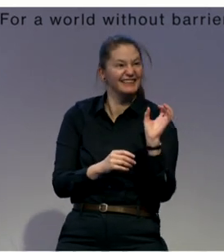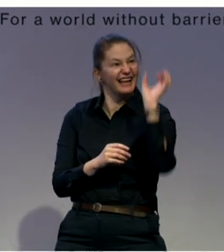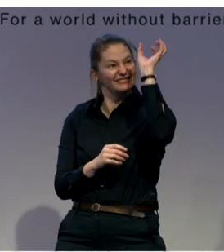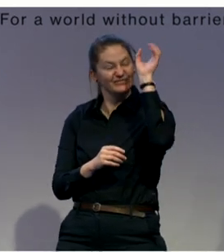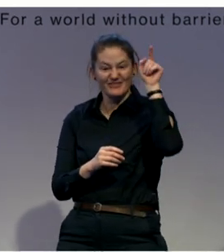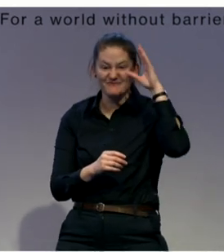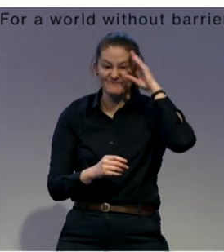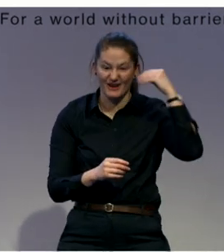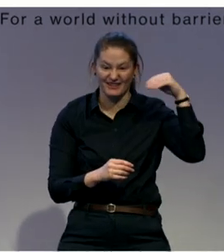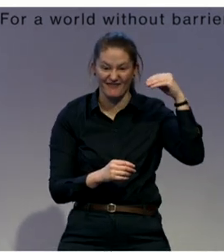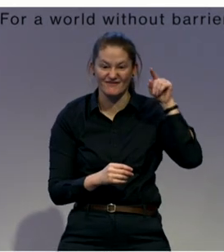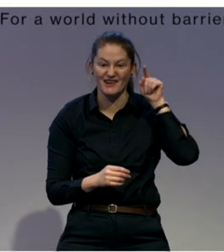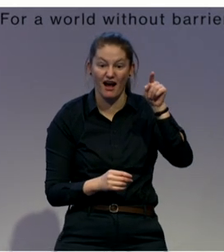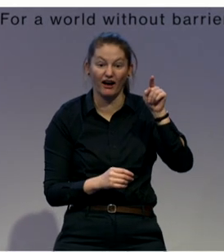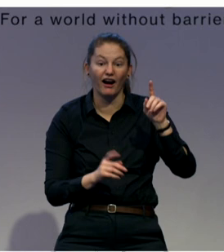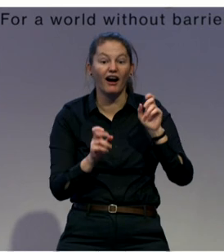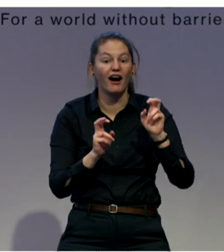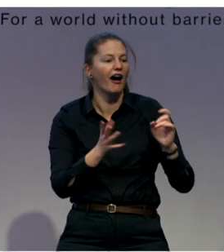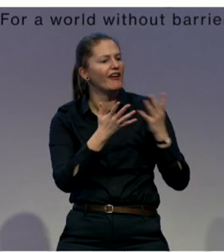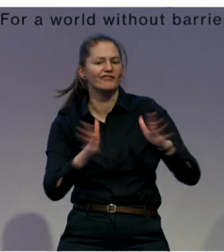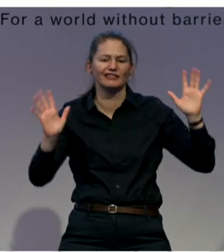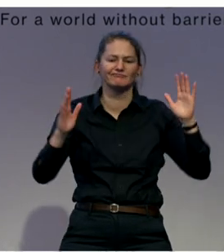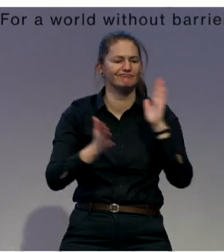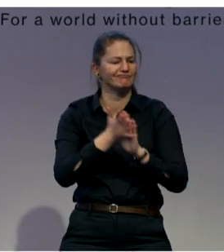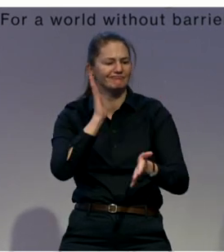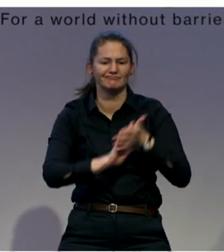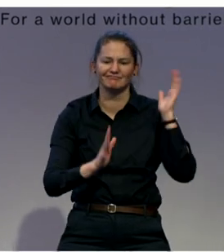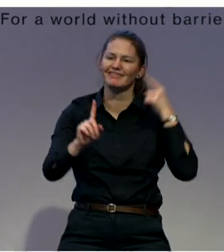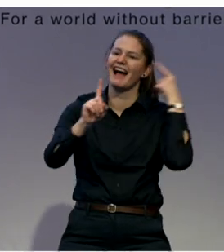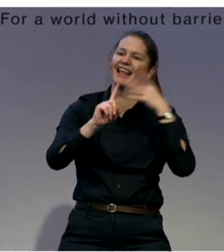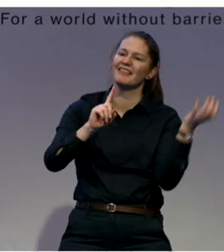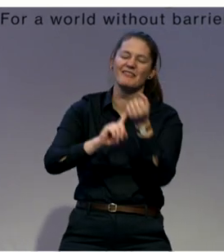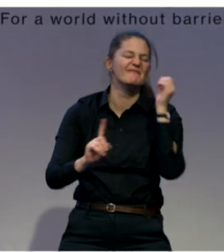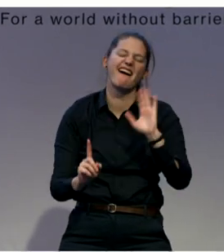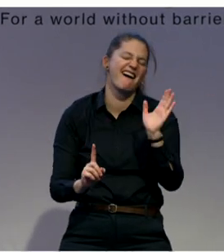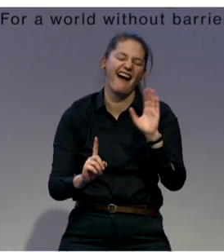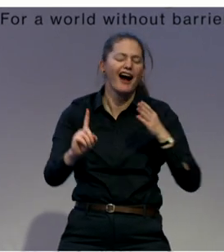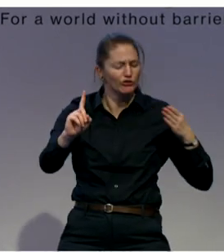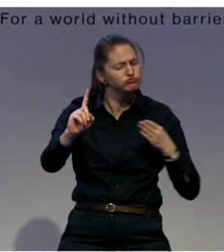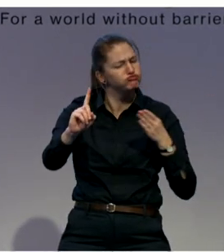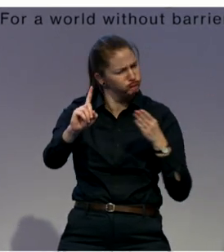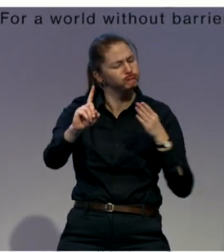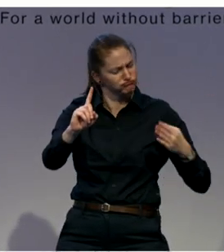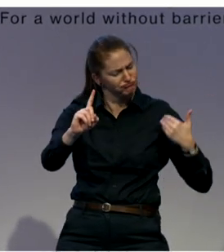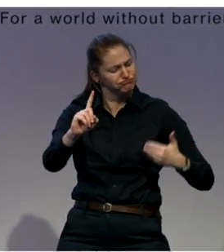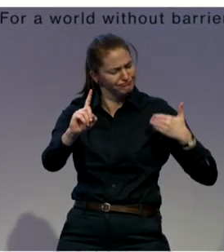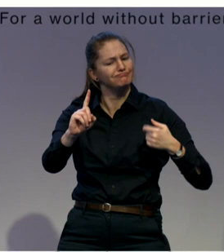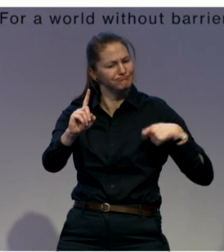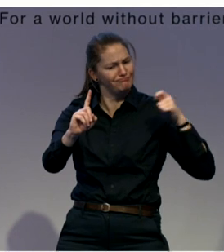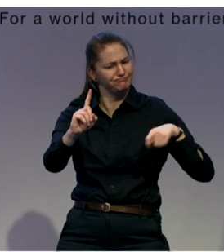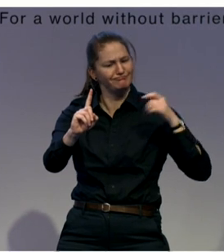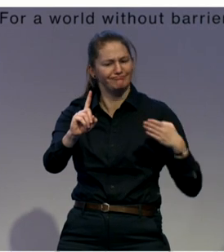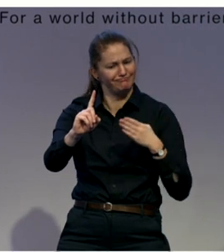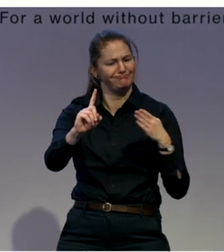its goal. Many in big residential institutions are still